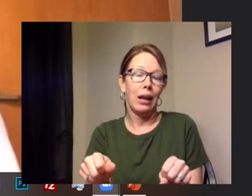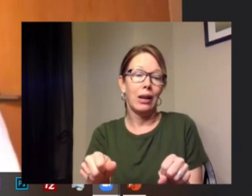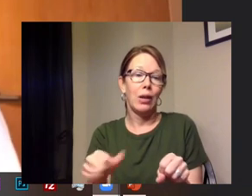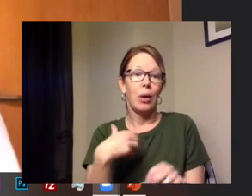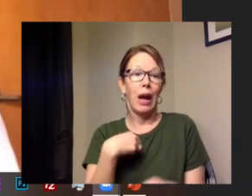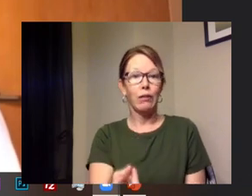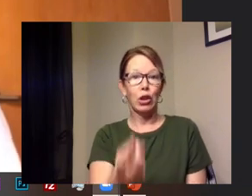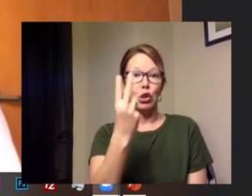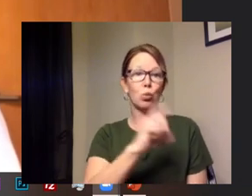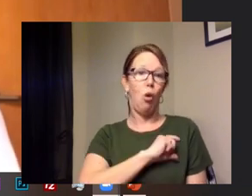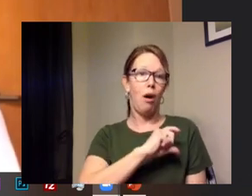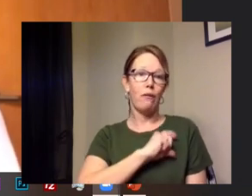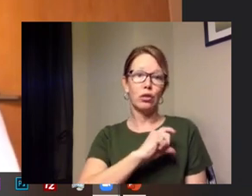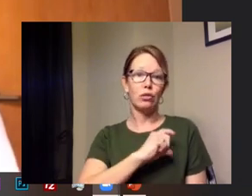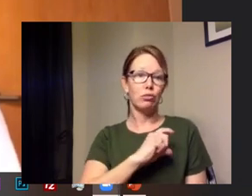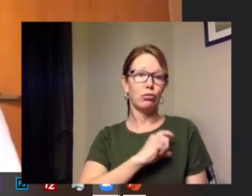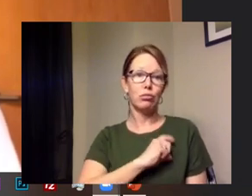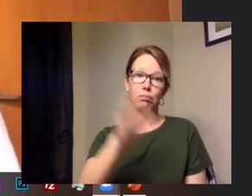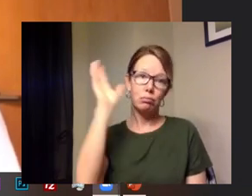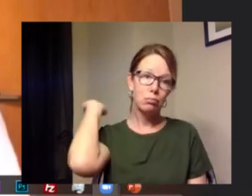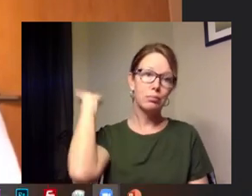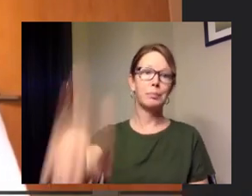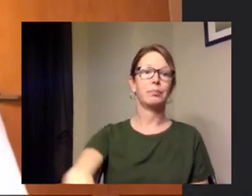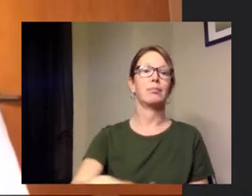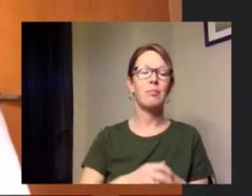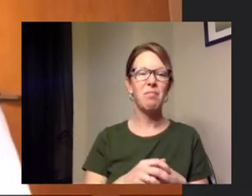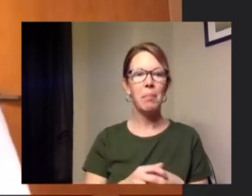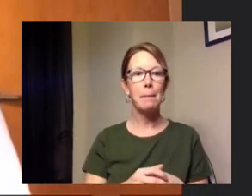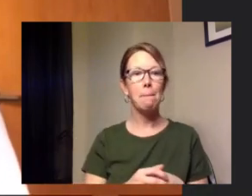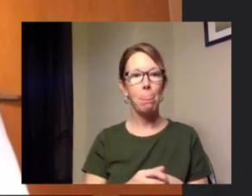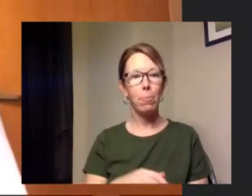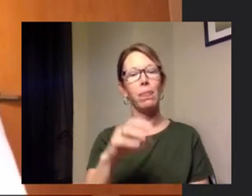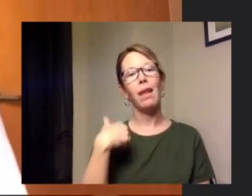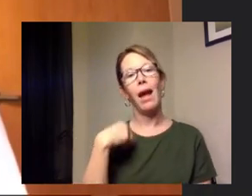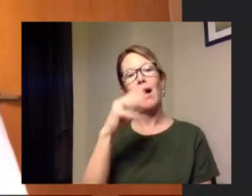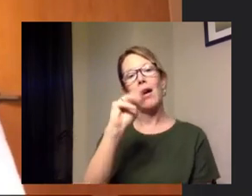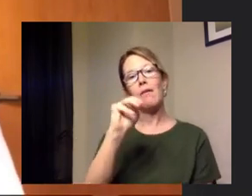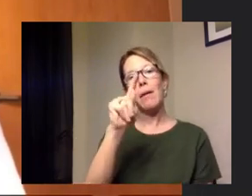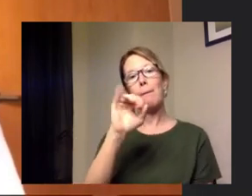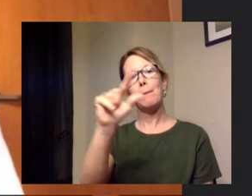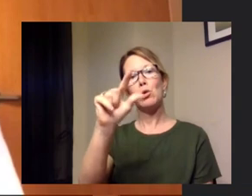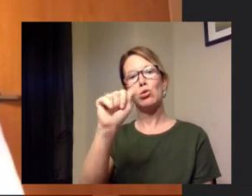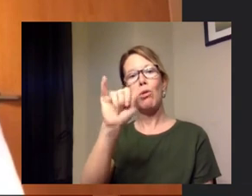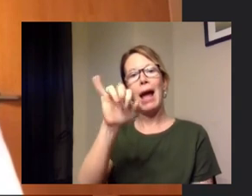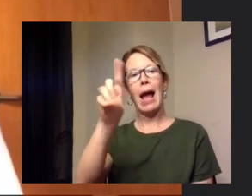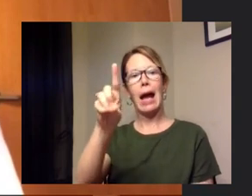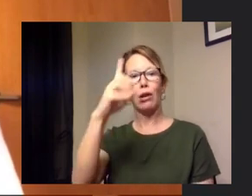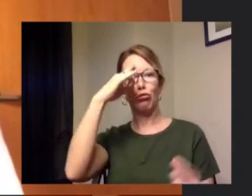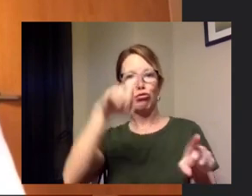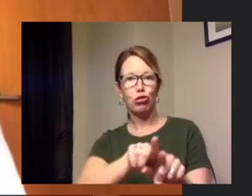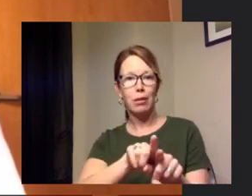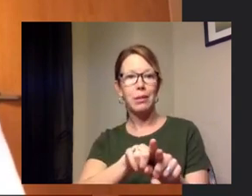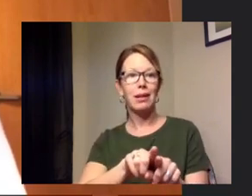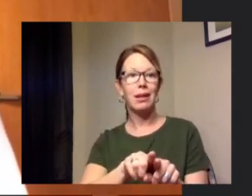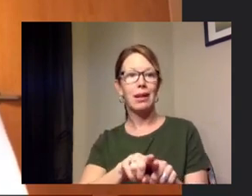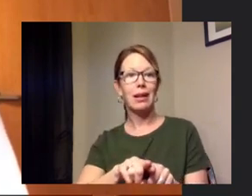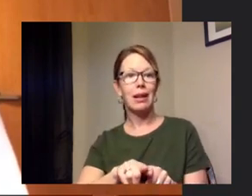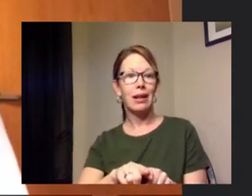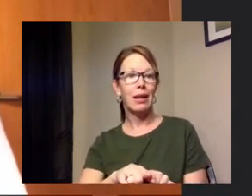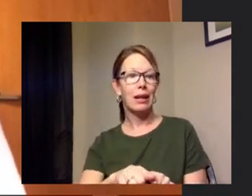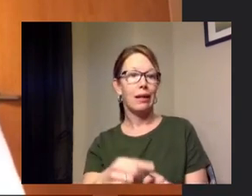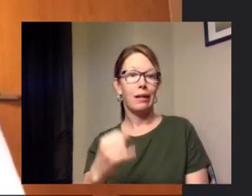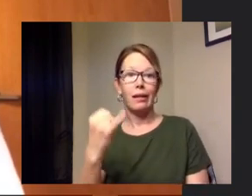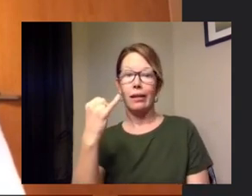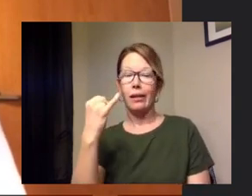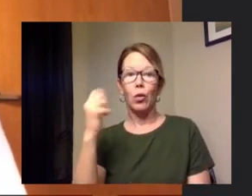officers on at all times um we do have a mutual aid agreement with our surrounding jurisdictions should one department um